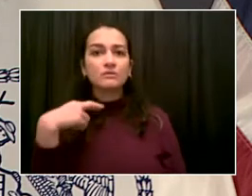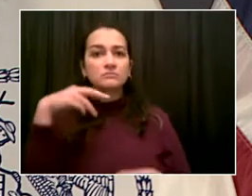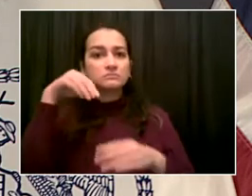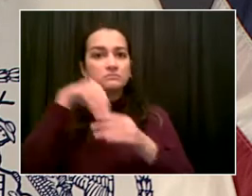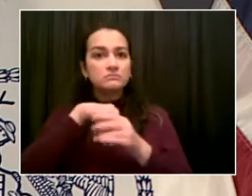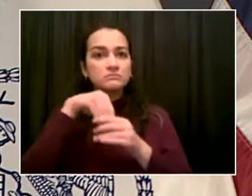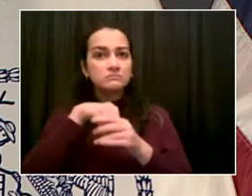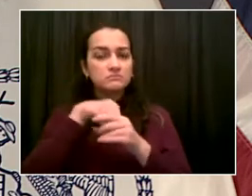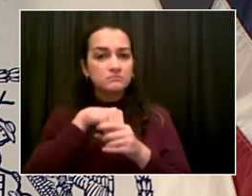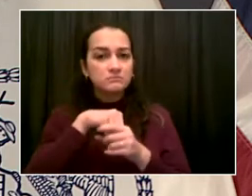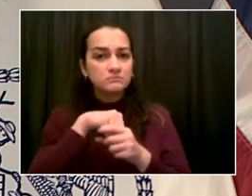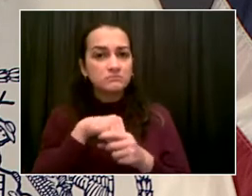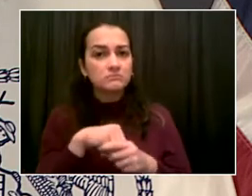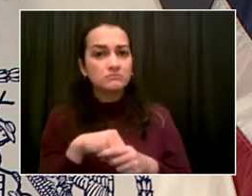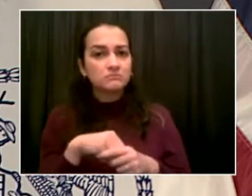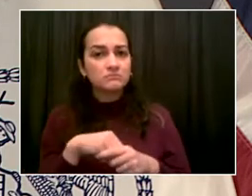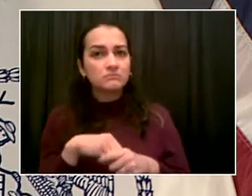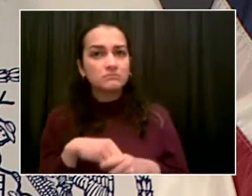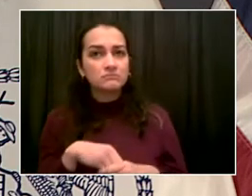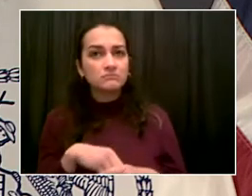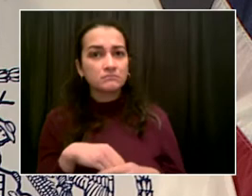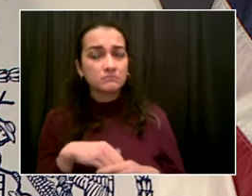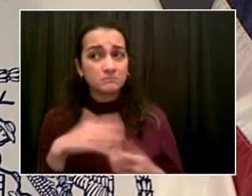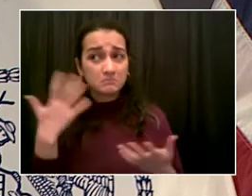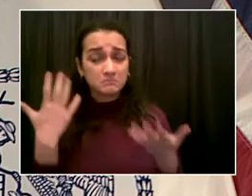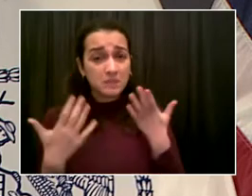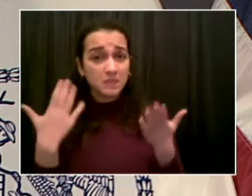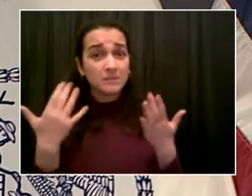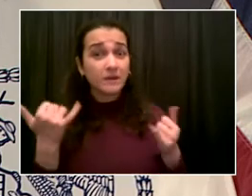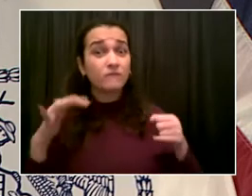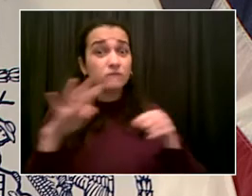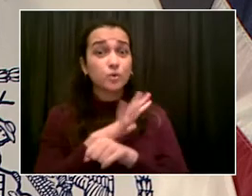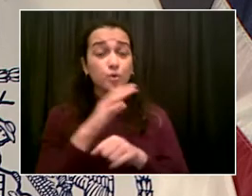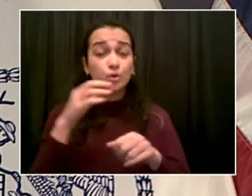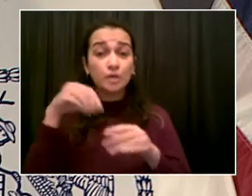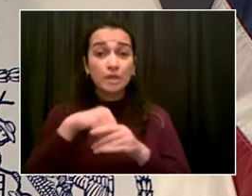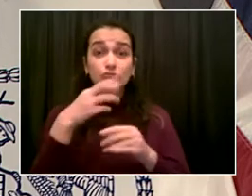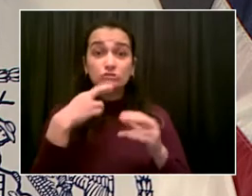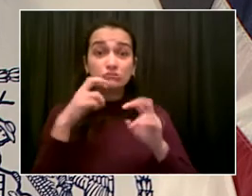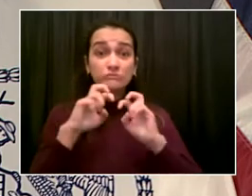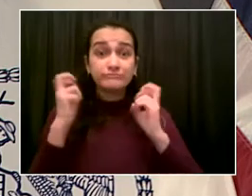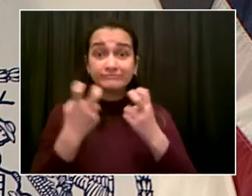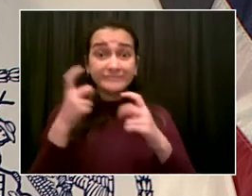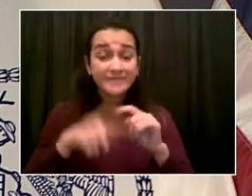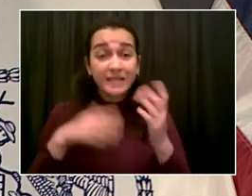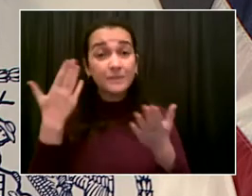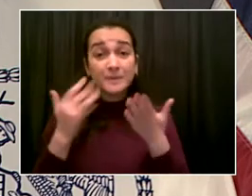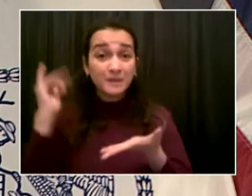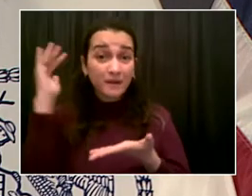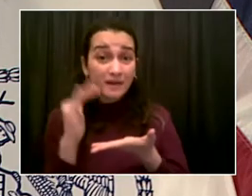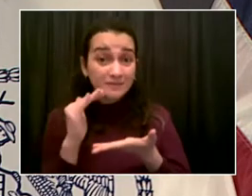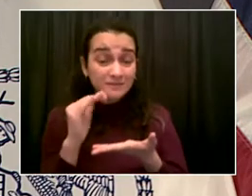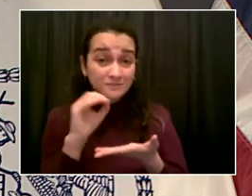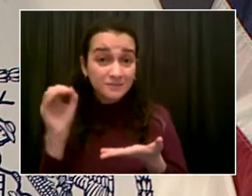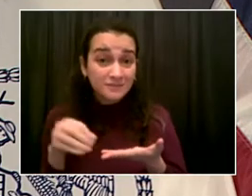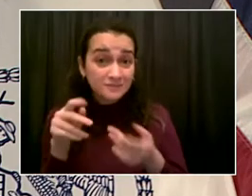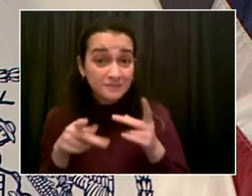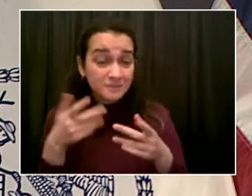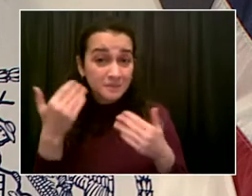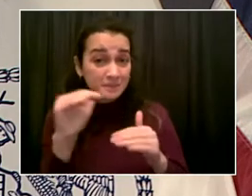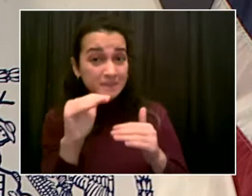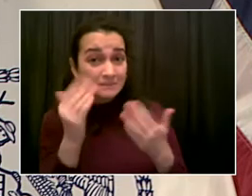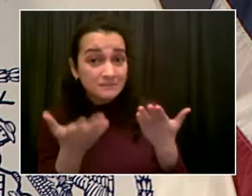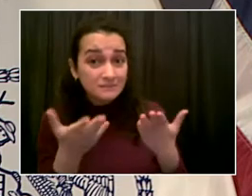purpose. I appreciate the question, but I'm saying this is something we're looking at very carefully right now, and I think it makes sense to let us